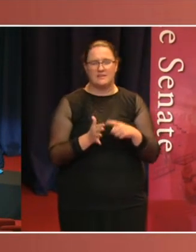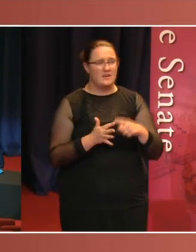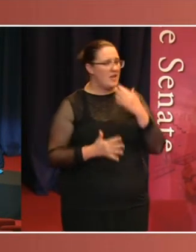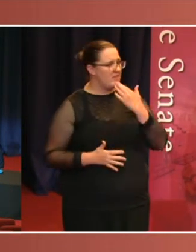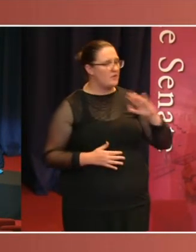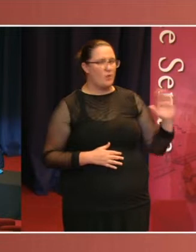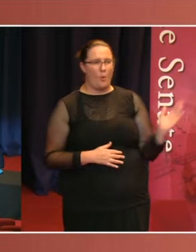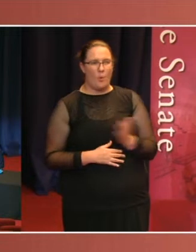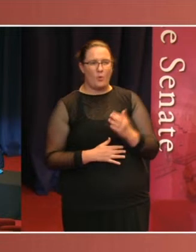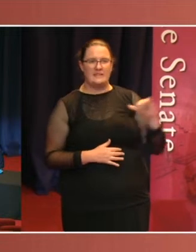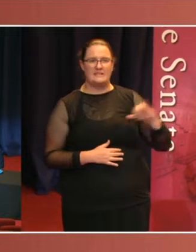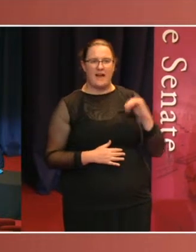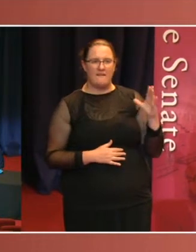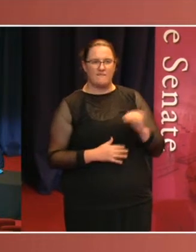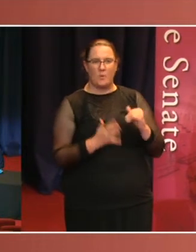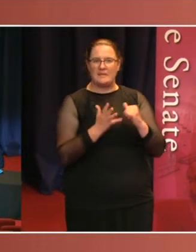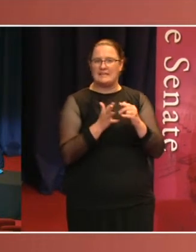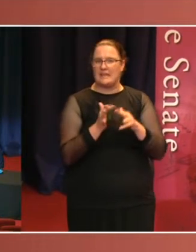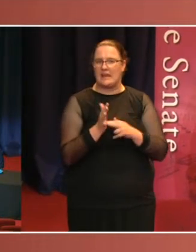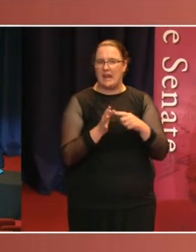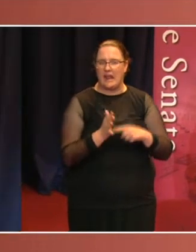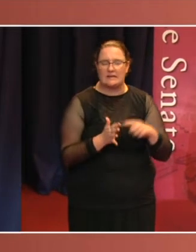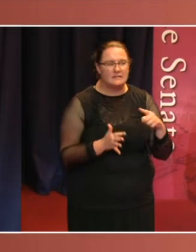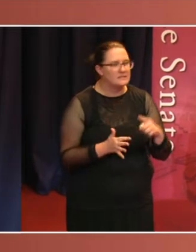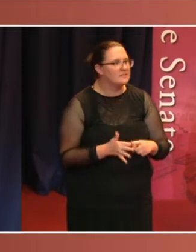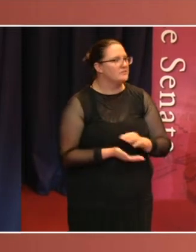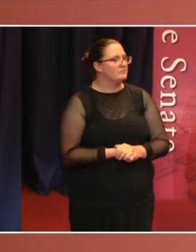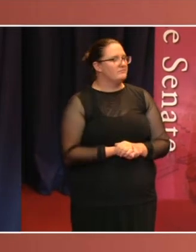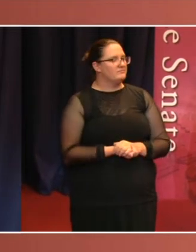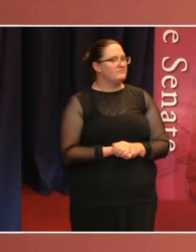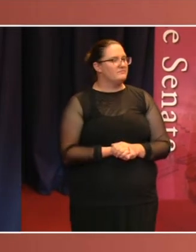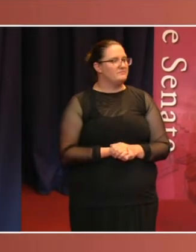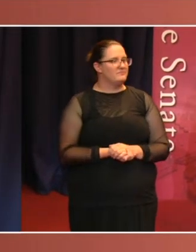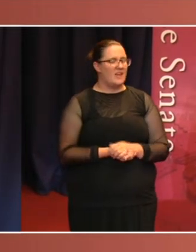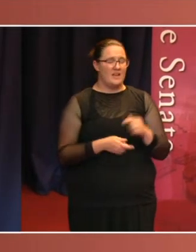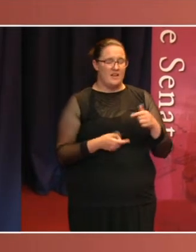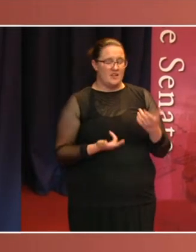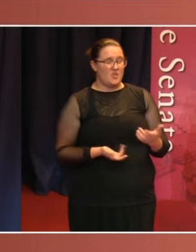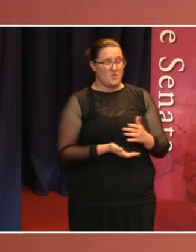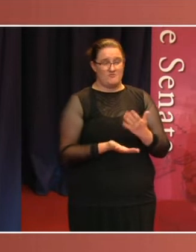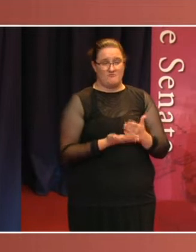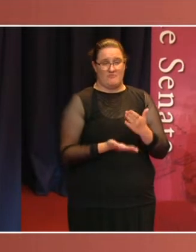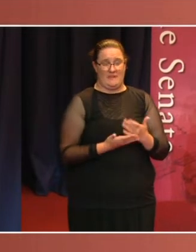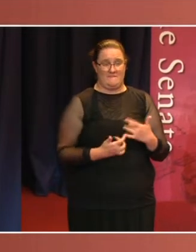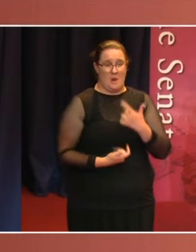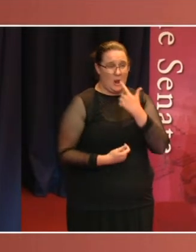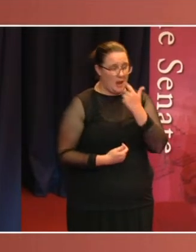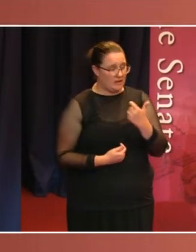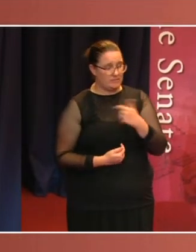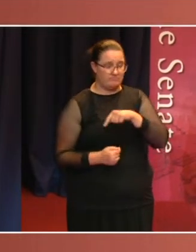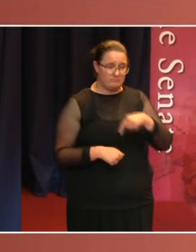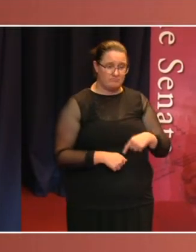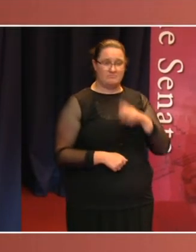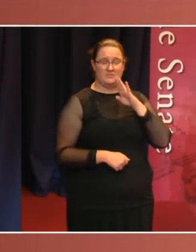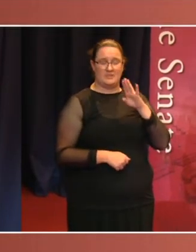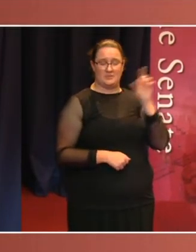and, in particular, this lecture series. It's a great honour, actually, to be presenting here today with